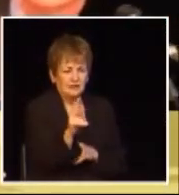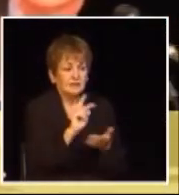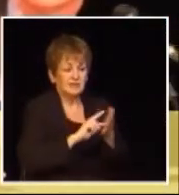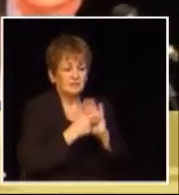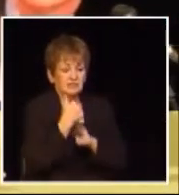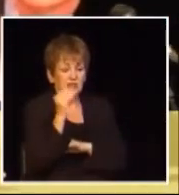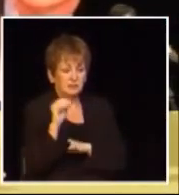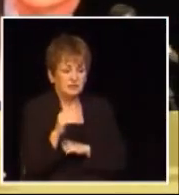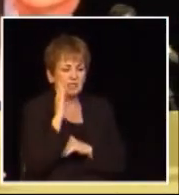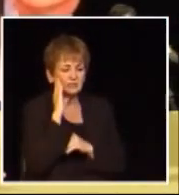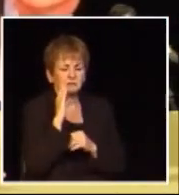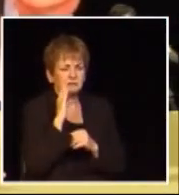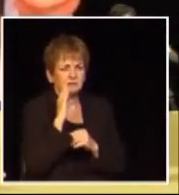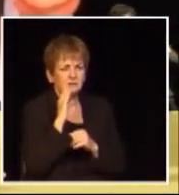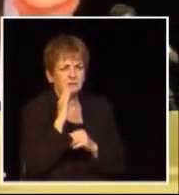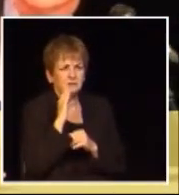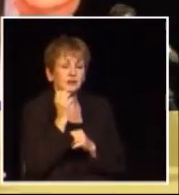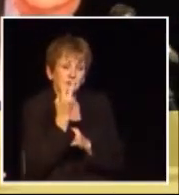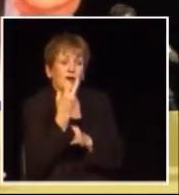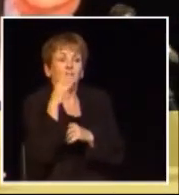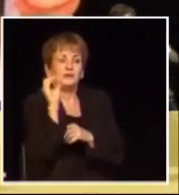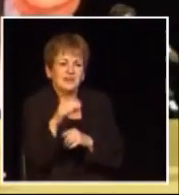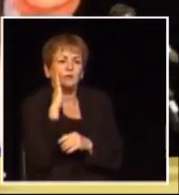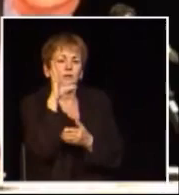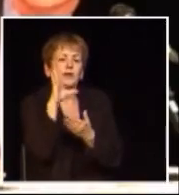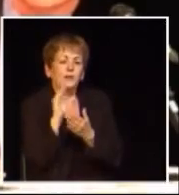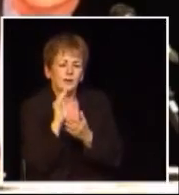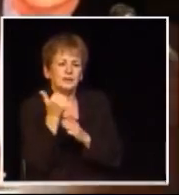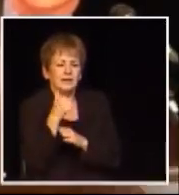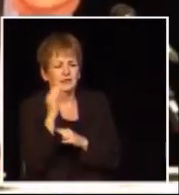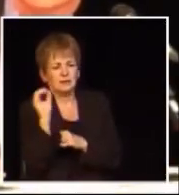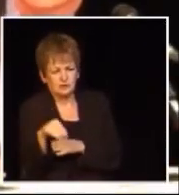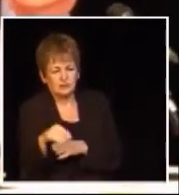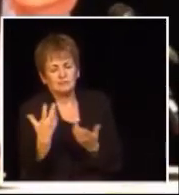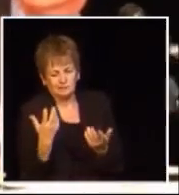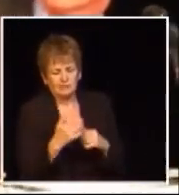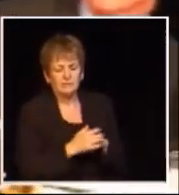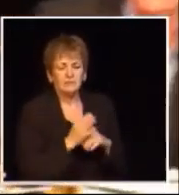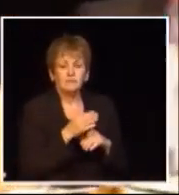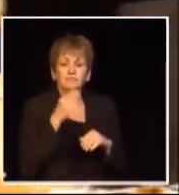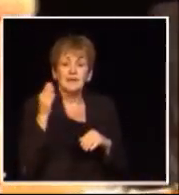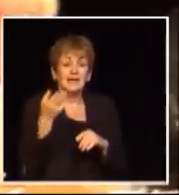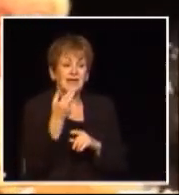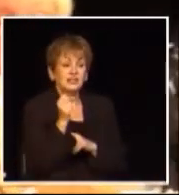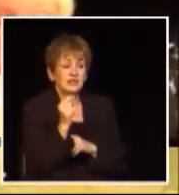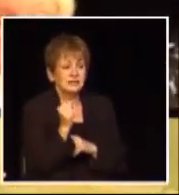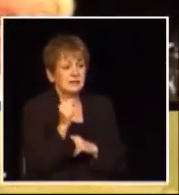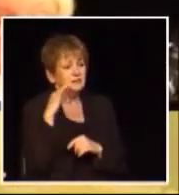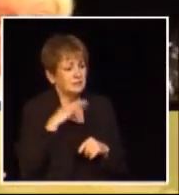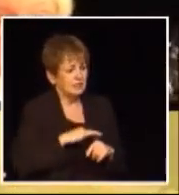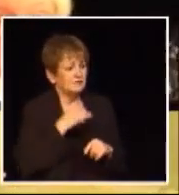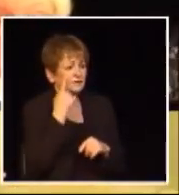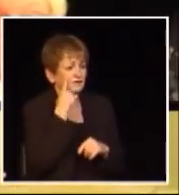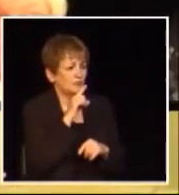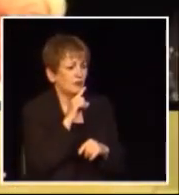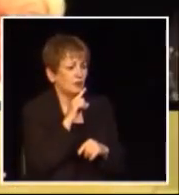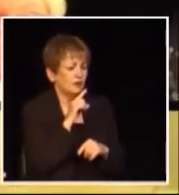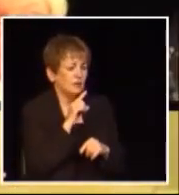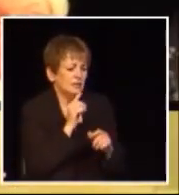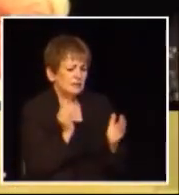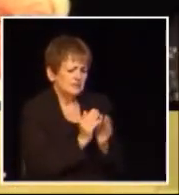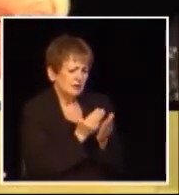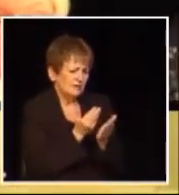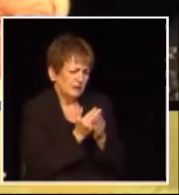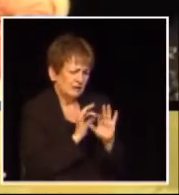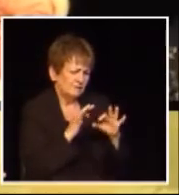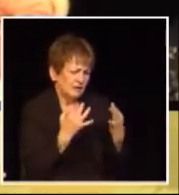the government's going to collect it anyway and this is a cheaper way to do it the HST benefits lower